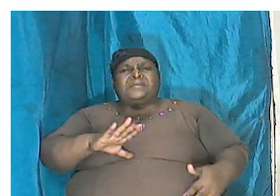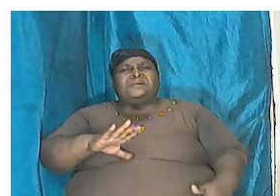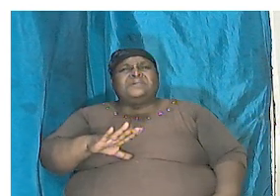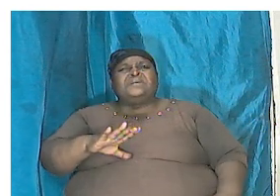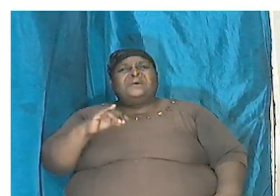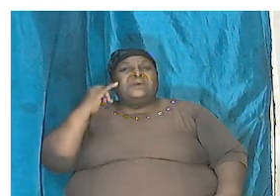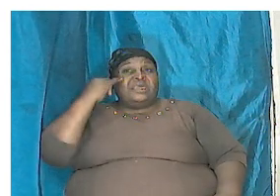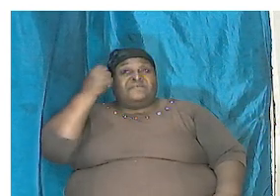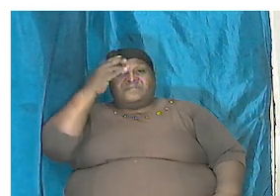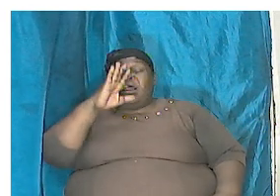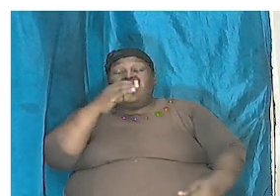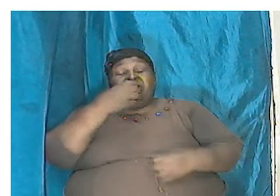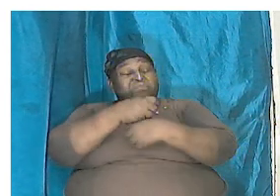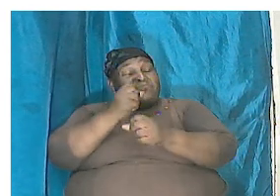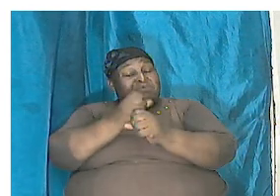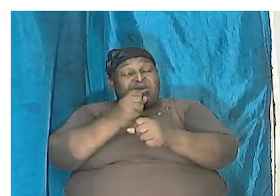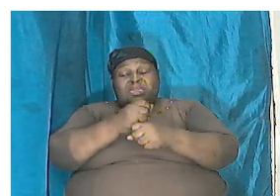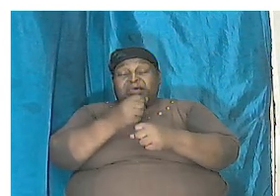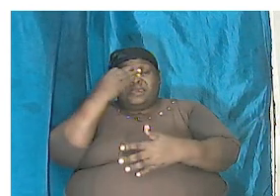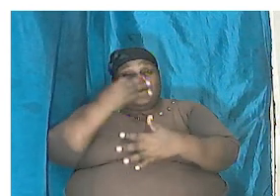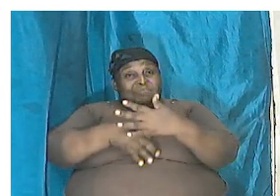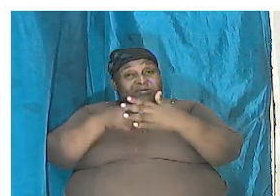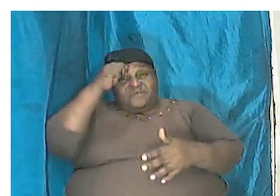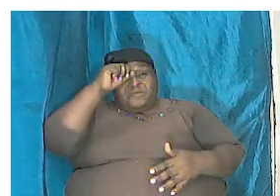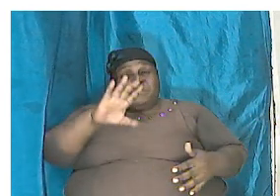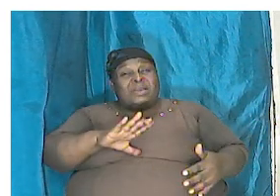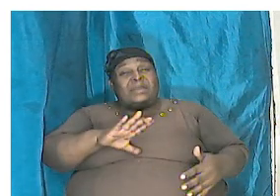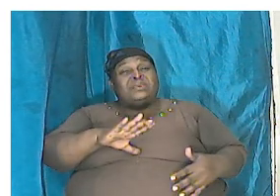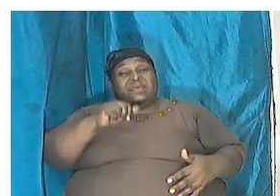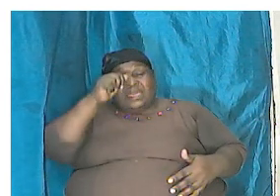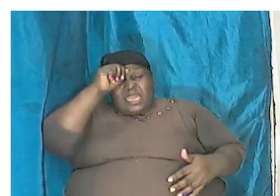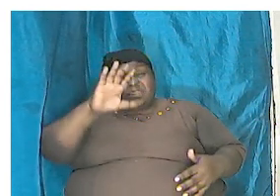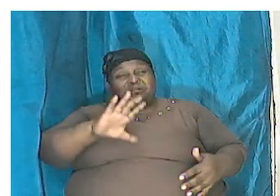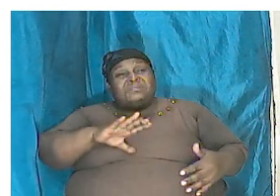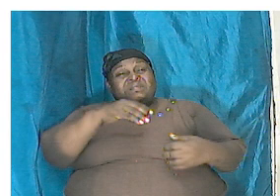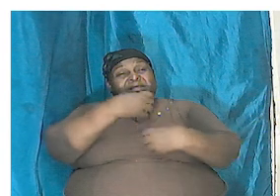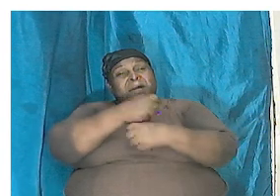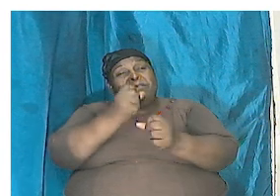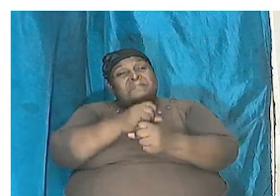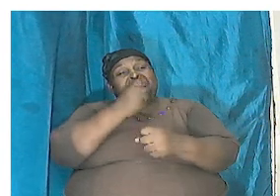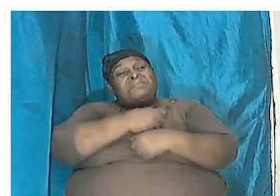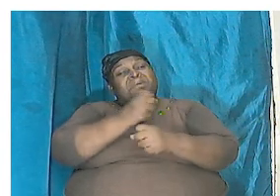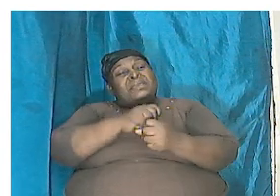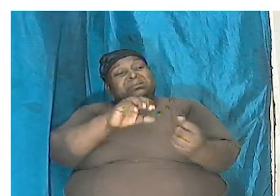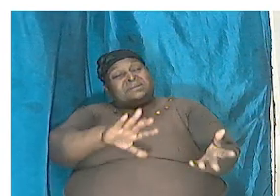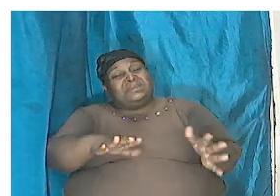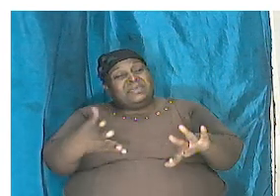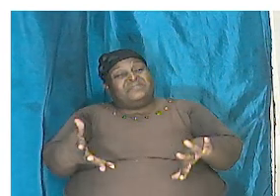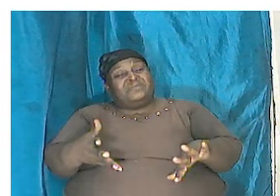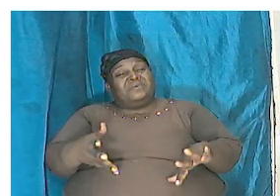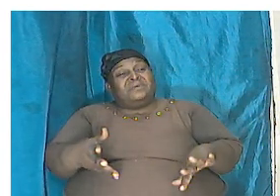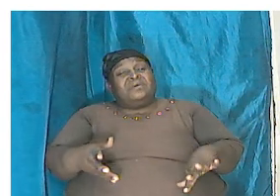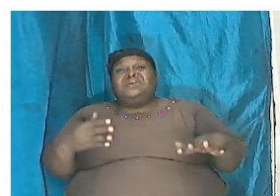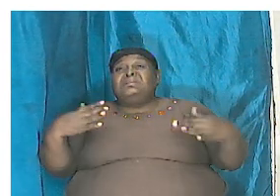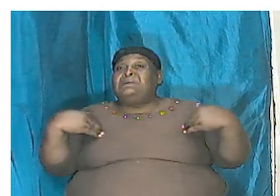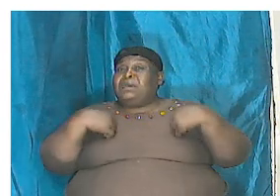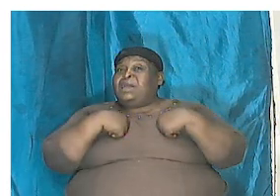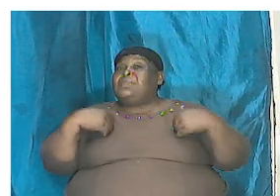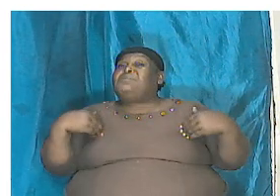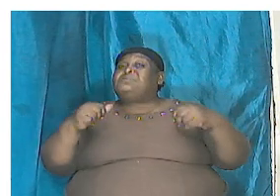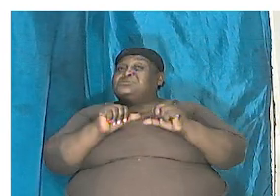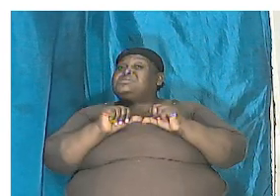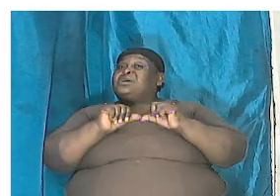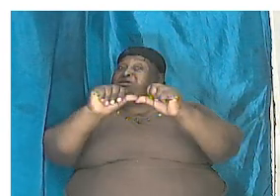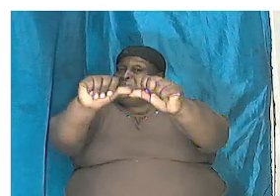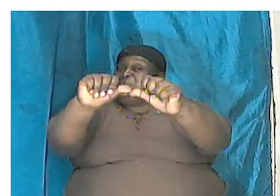and it is man that caused death then this dinosaur should have been living living living right down until Adam